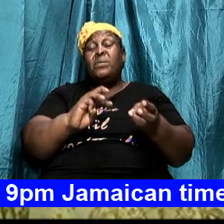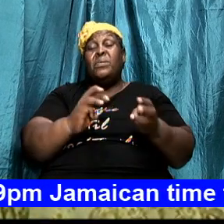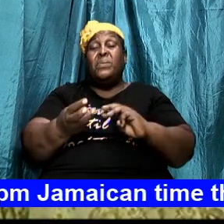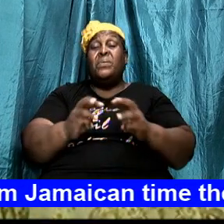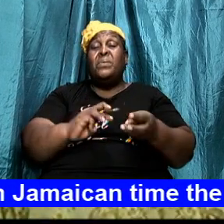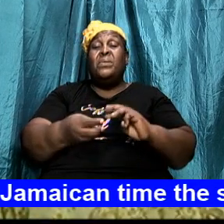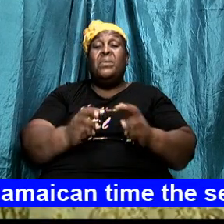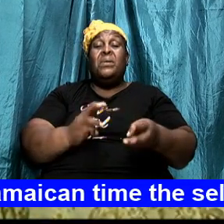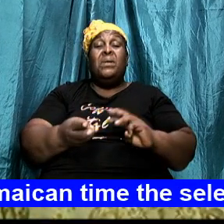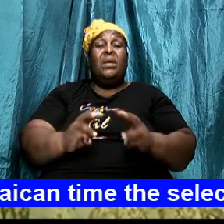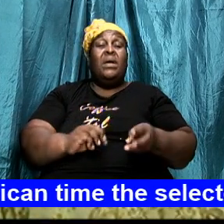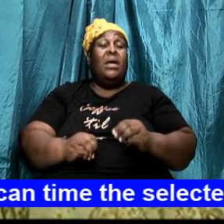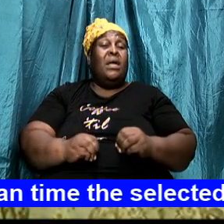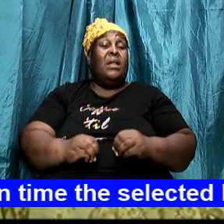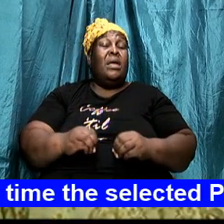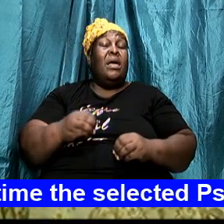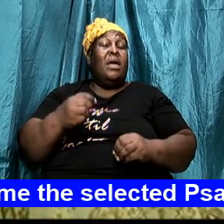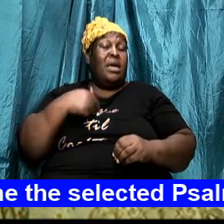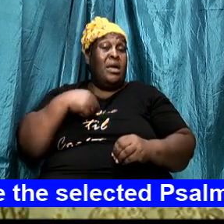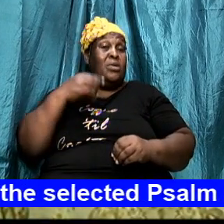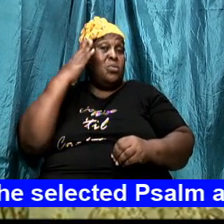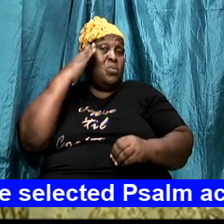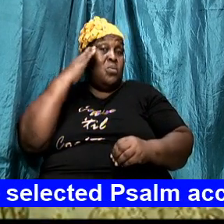that on that side stands the enemy